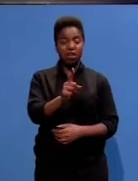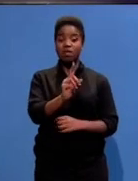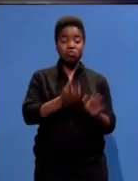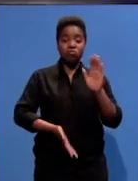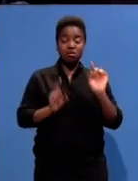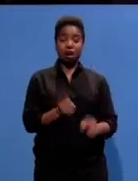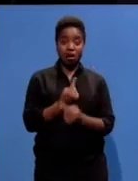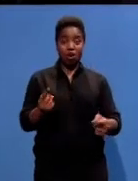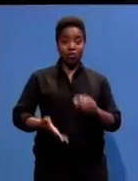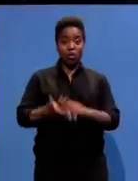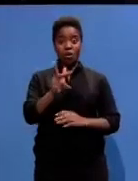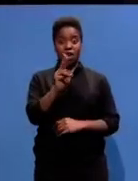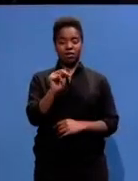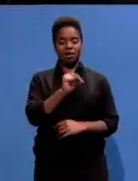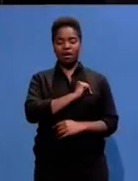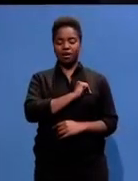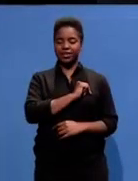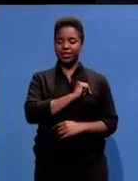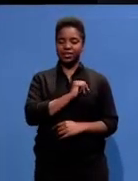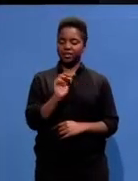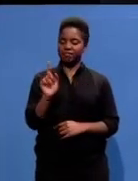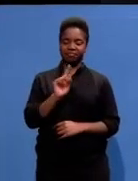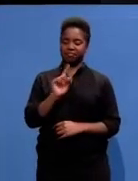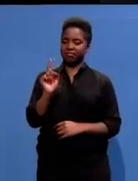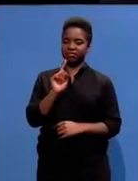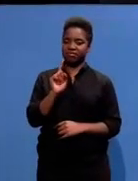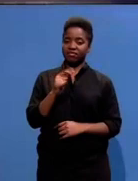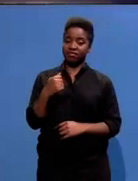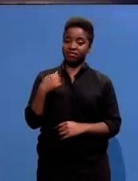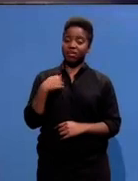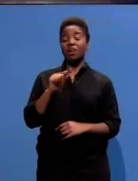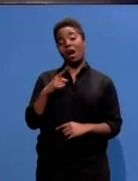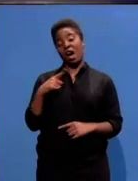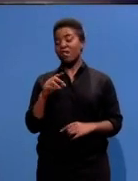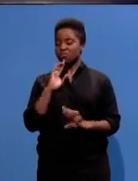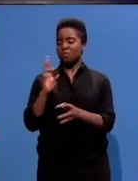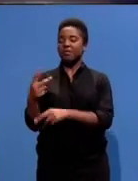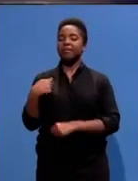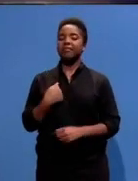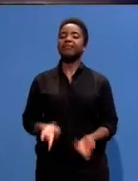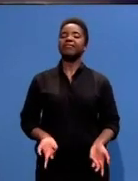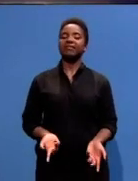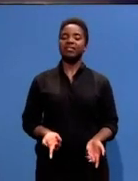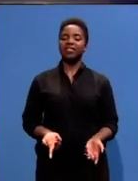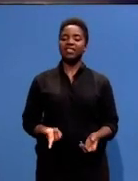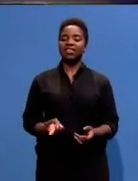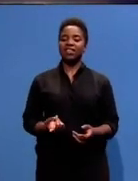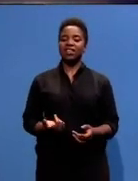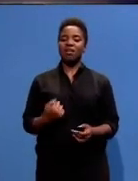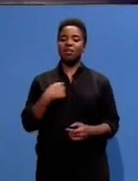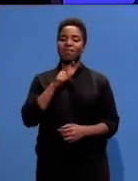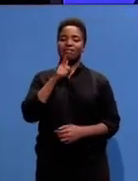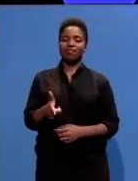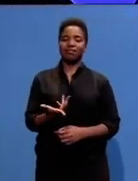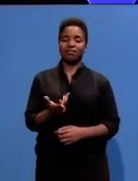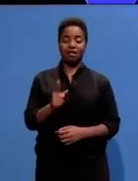are not going. And he turned to his guards and he said, so you reported me. And he didn't go. See, Mandela was very